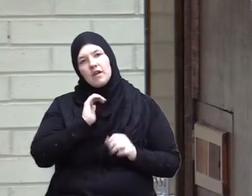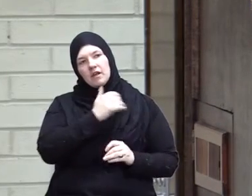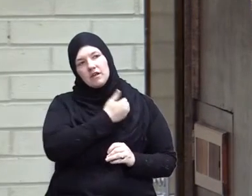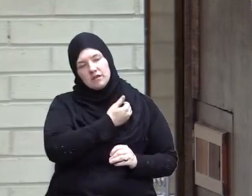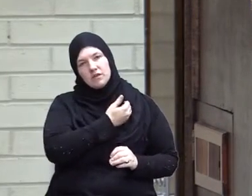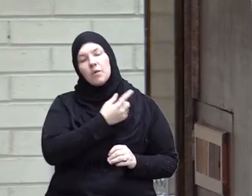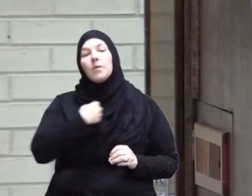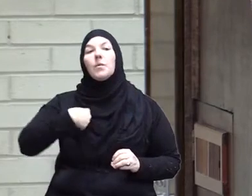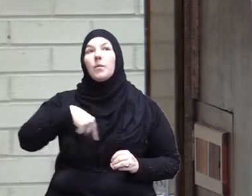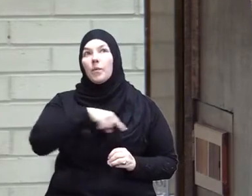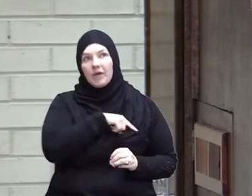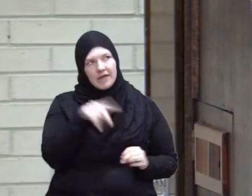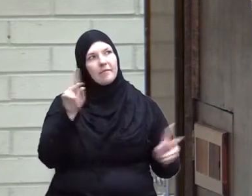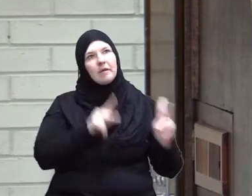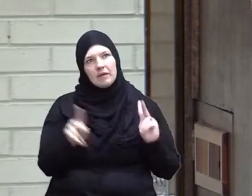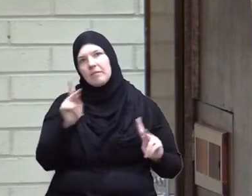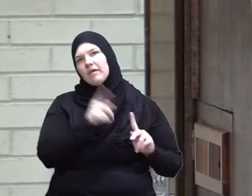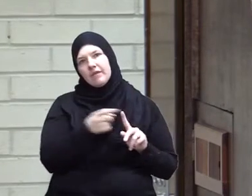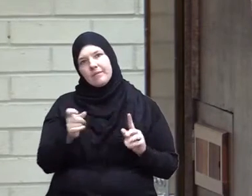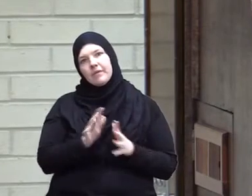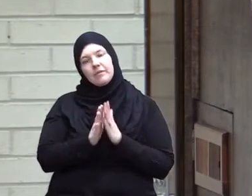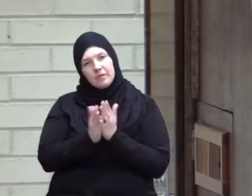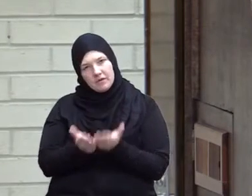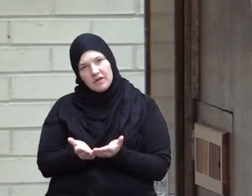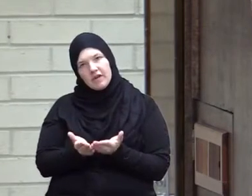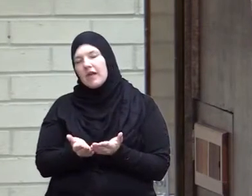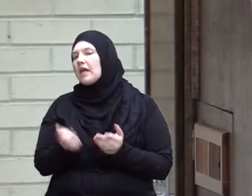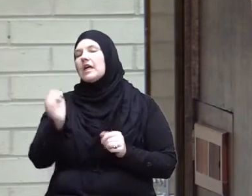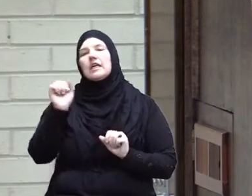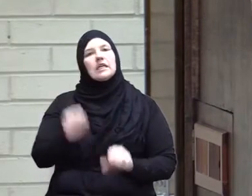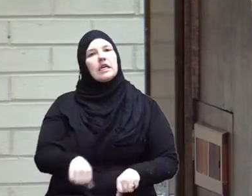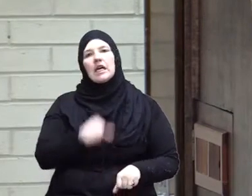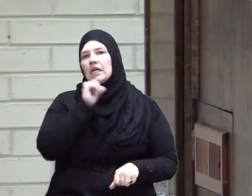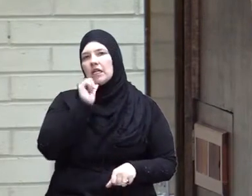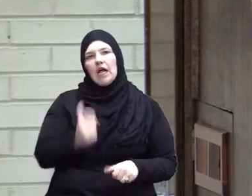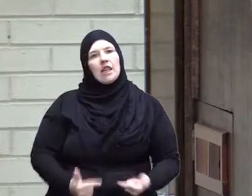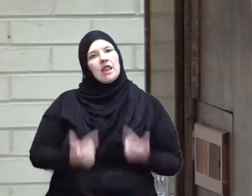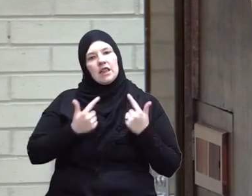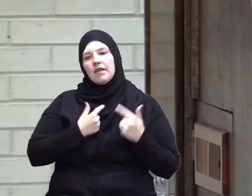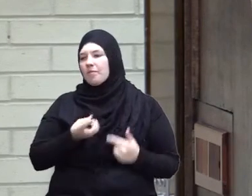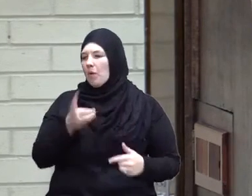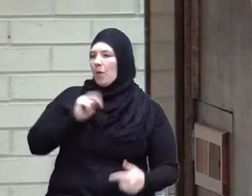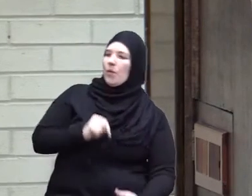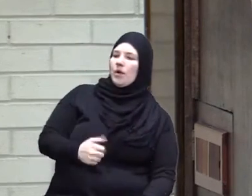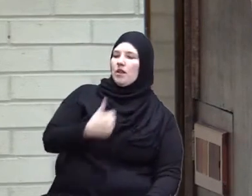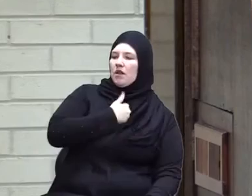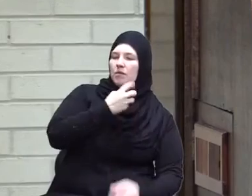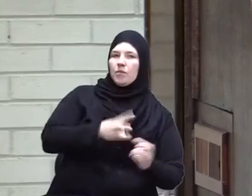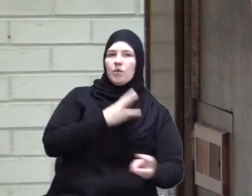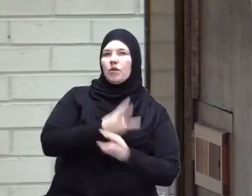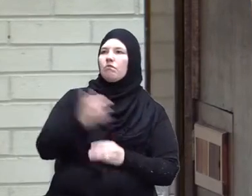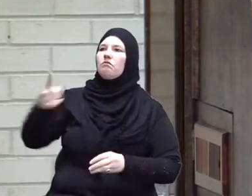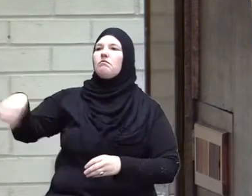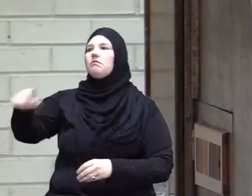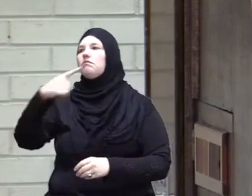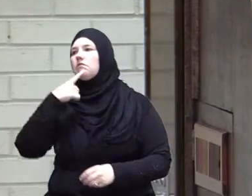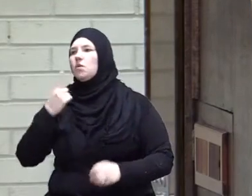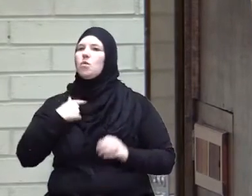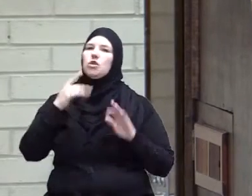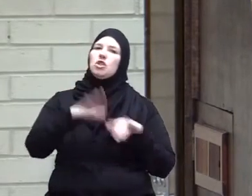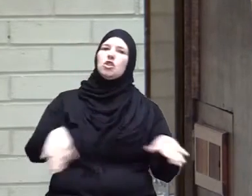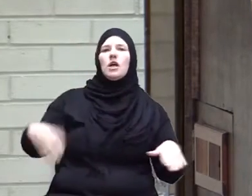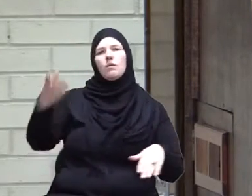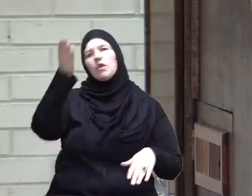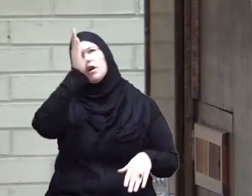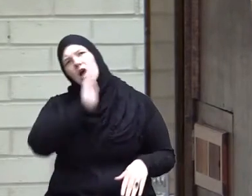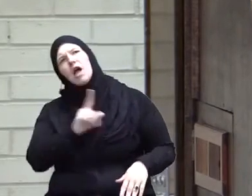we the people of the book cannot live in our own wishful thinking they say we are the children of